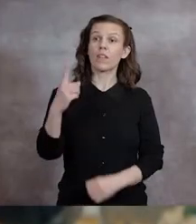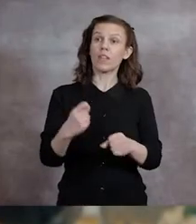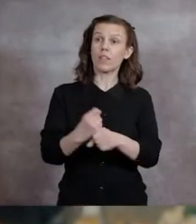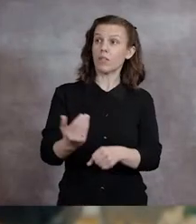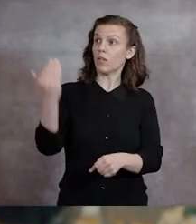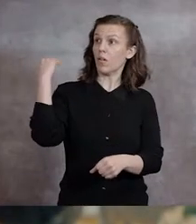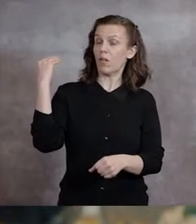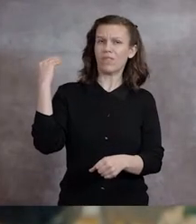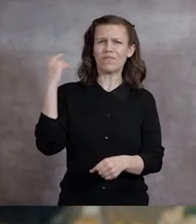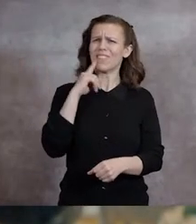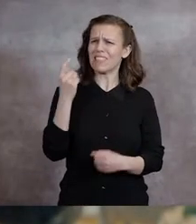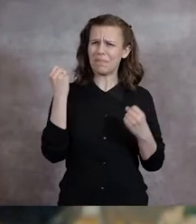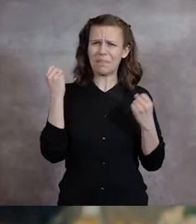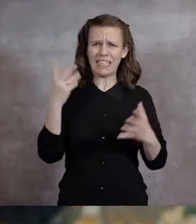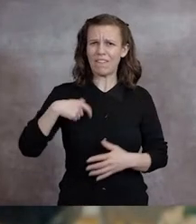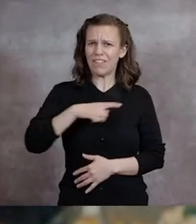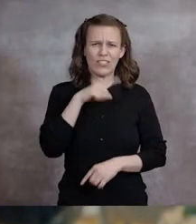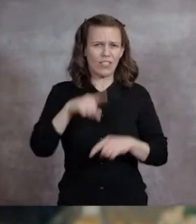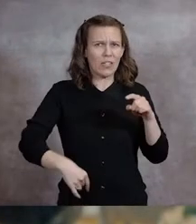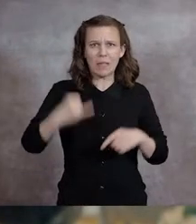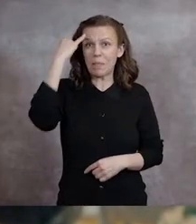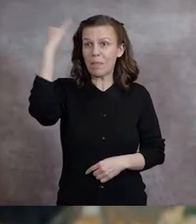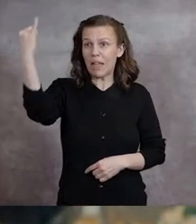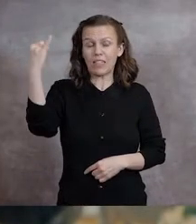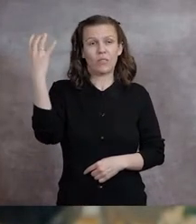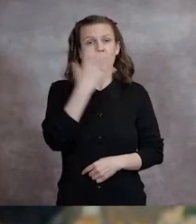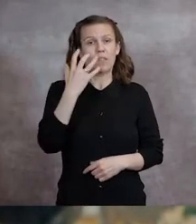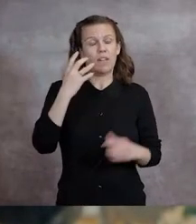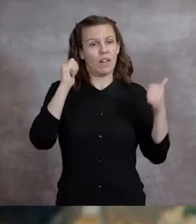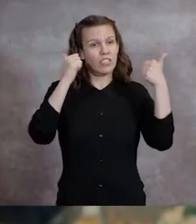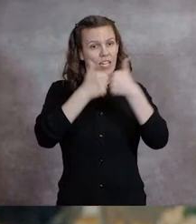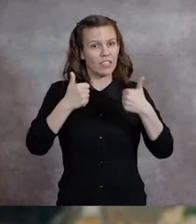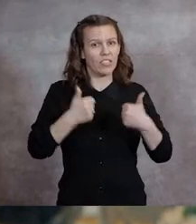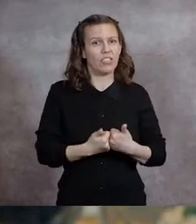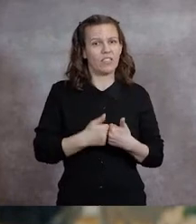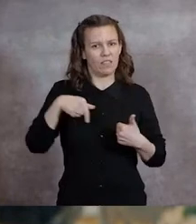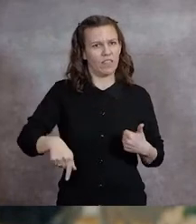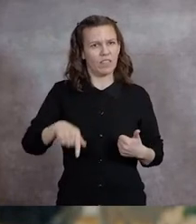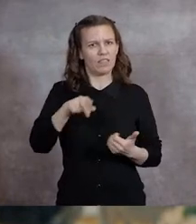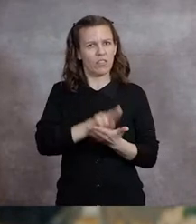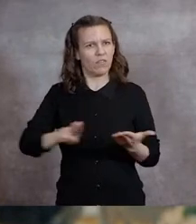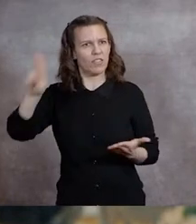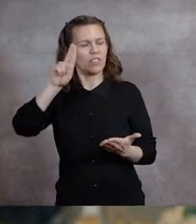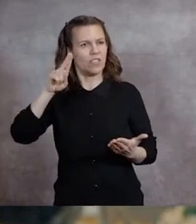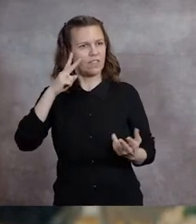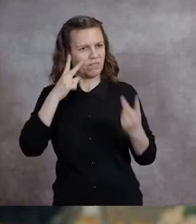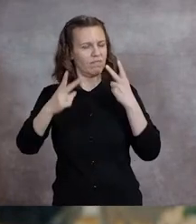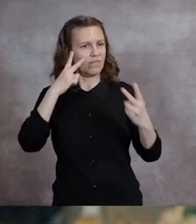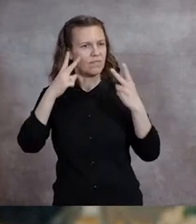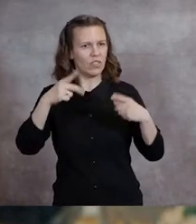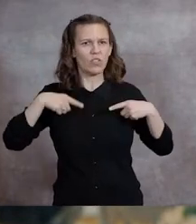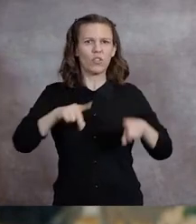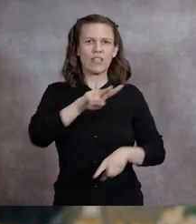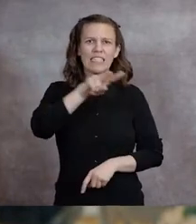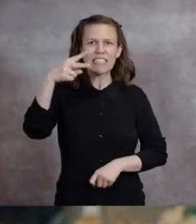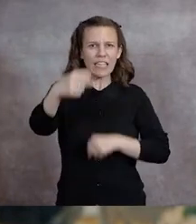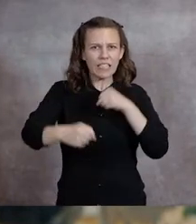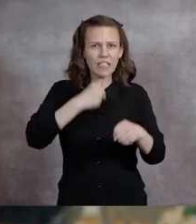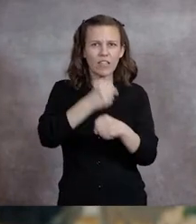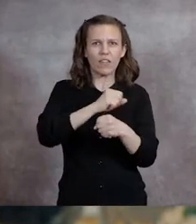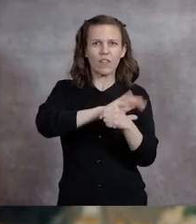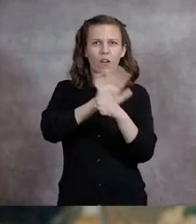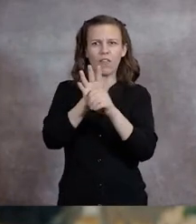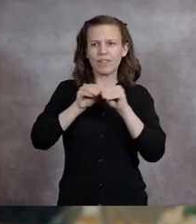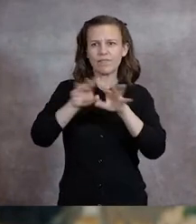A year ago, very few of us could have fully imagined the challenges that our institution would face in its second year of the COVID